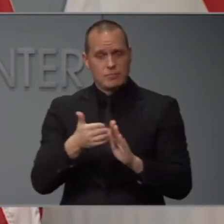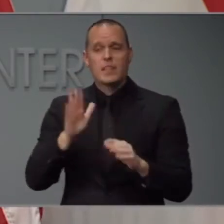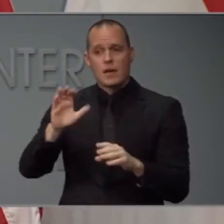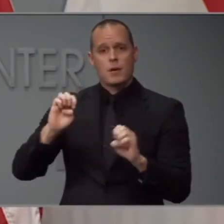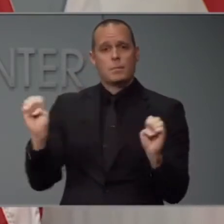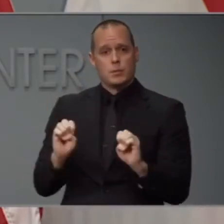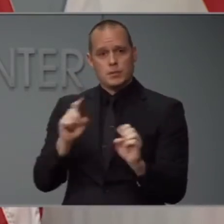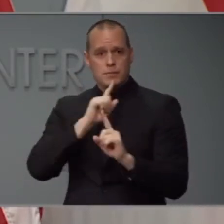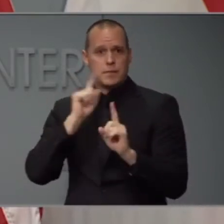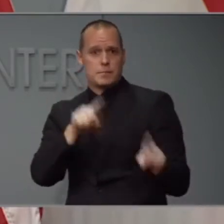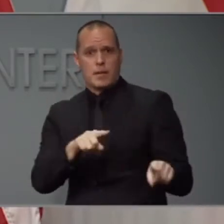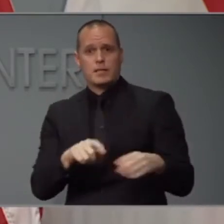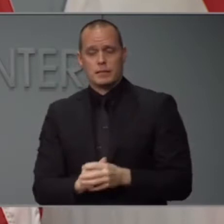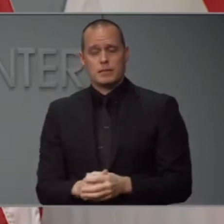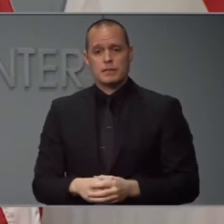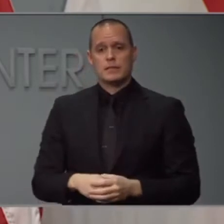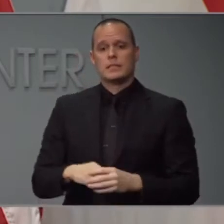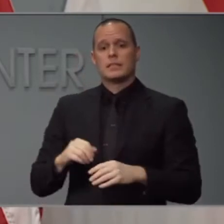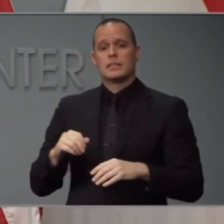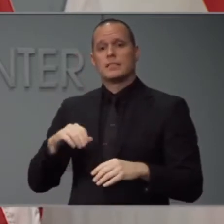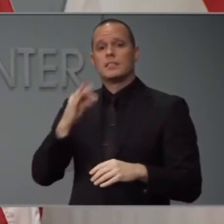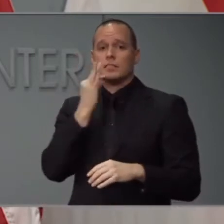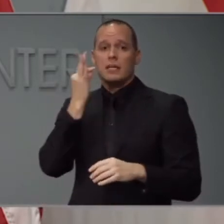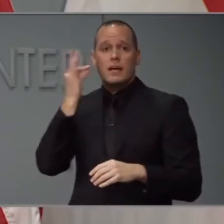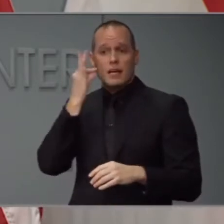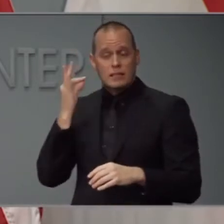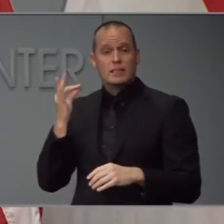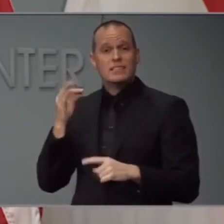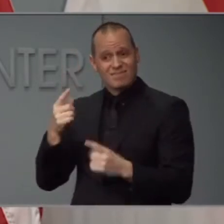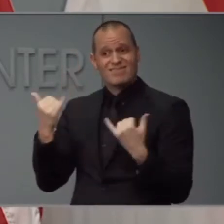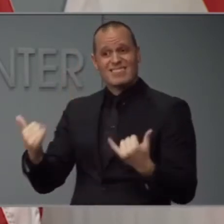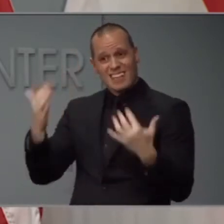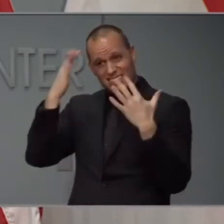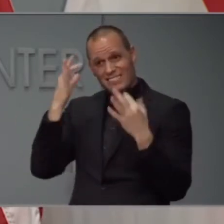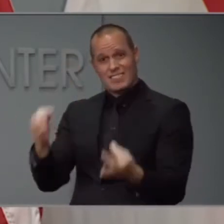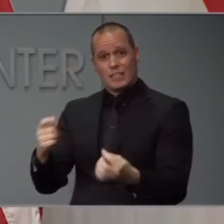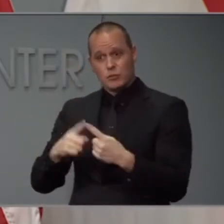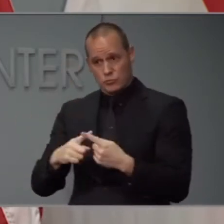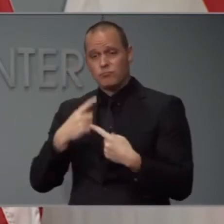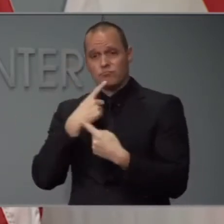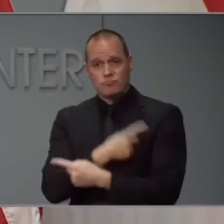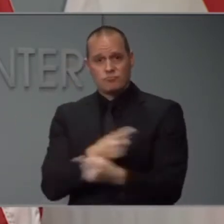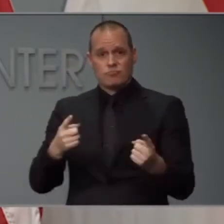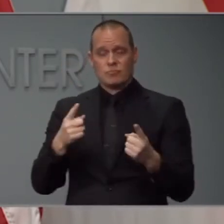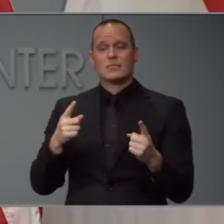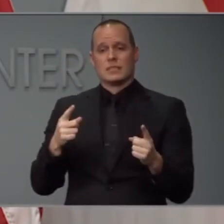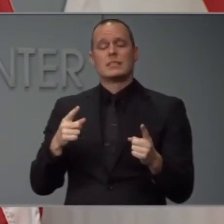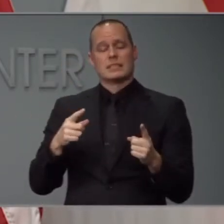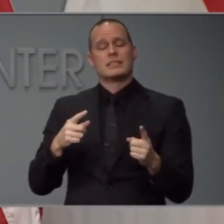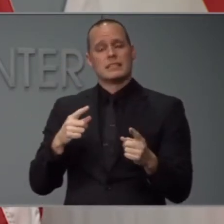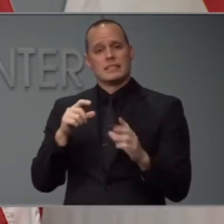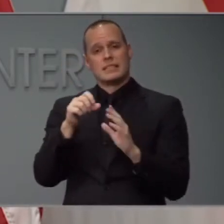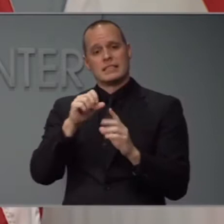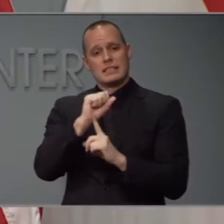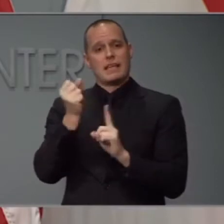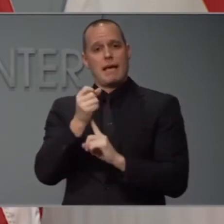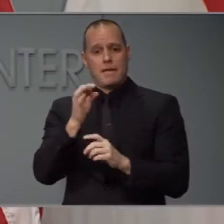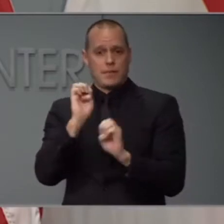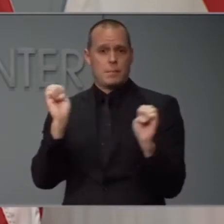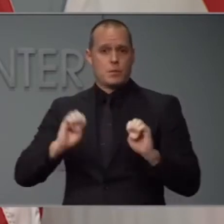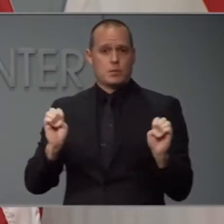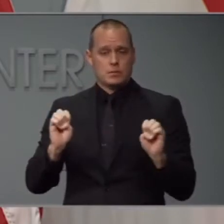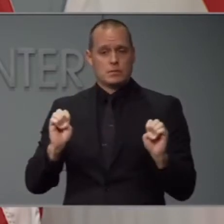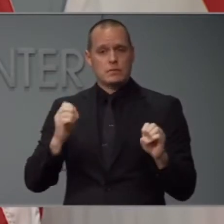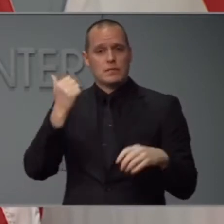counties in the Eastern Band of the Cherokee Indians have declared local states of emergency. We're continuing to work aggressively